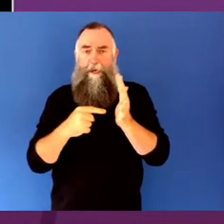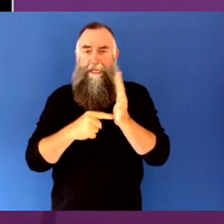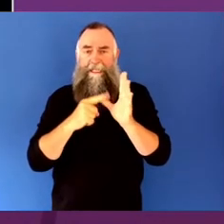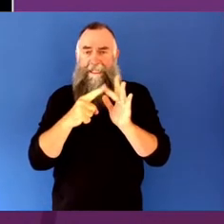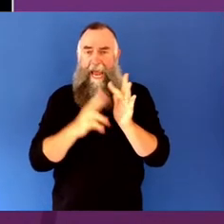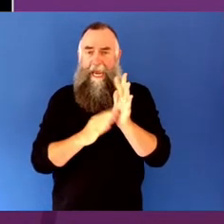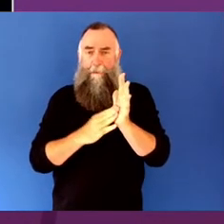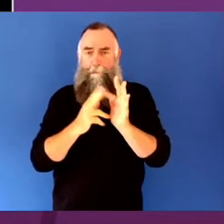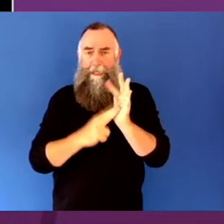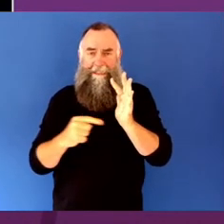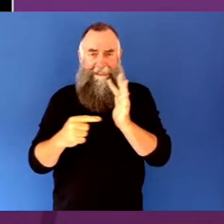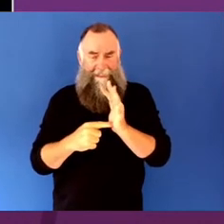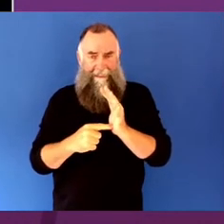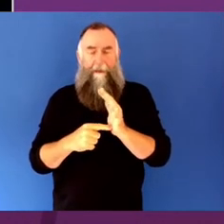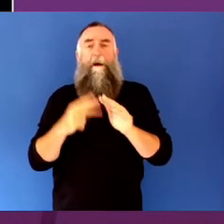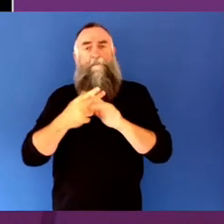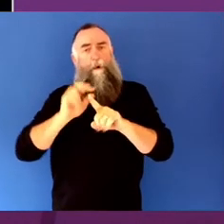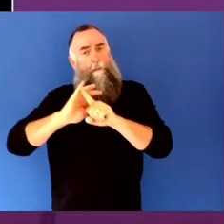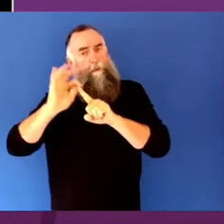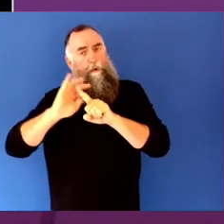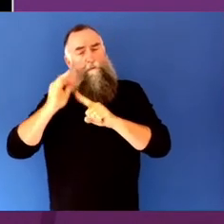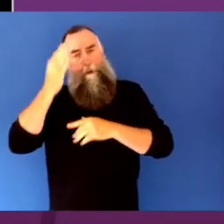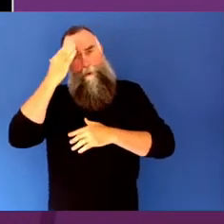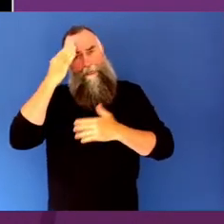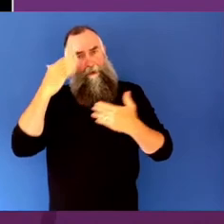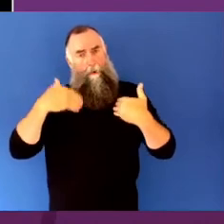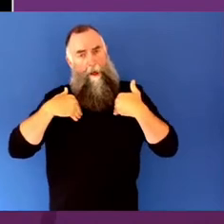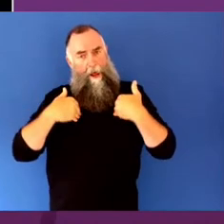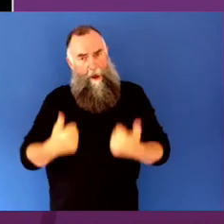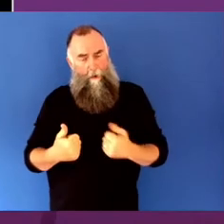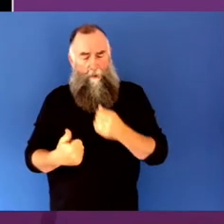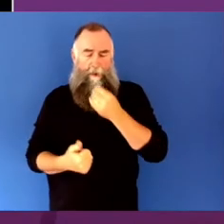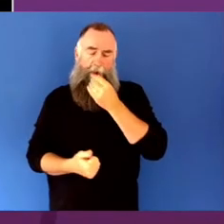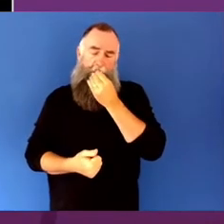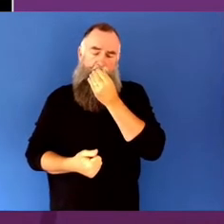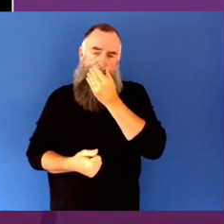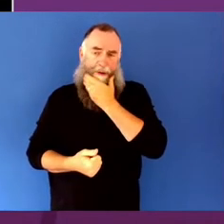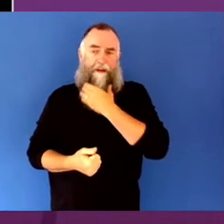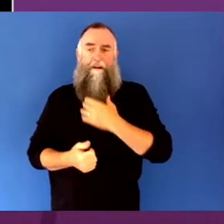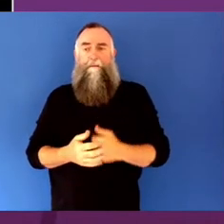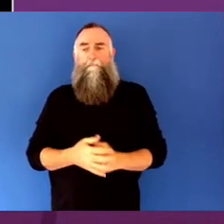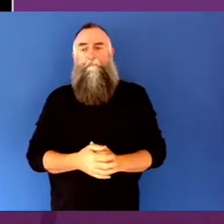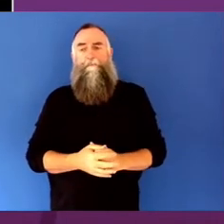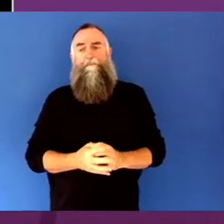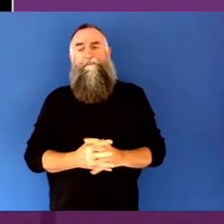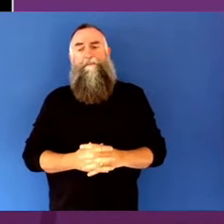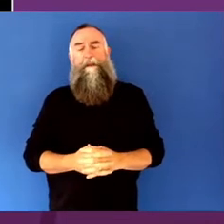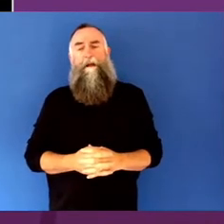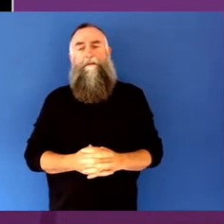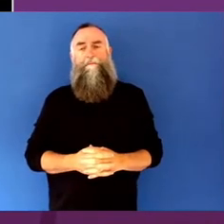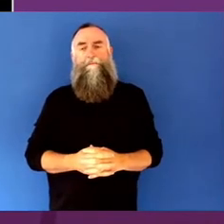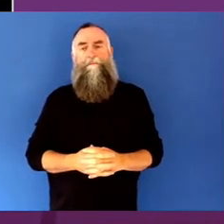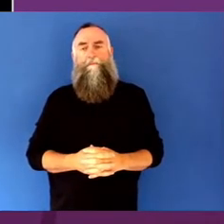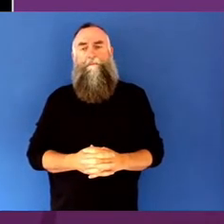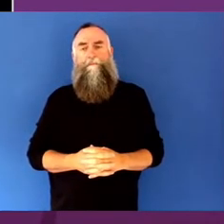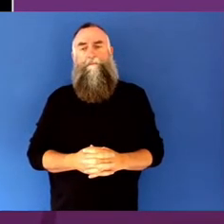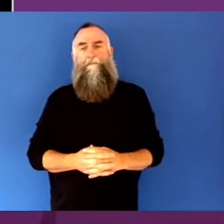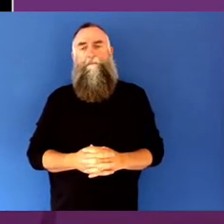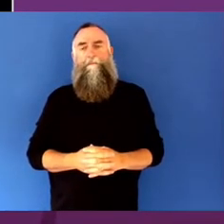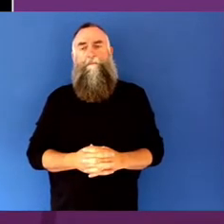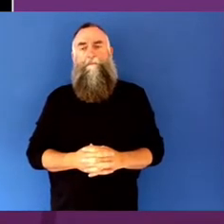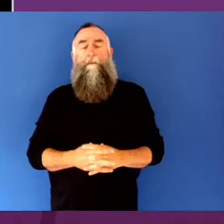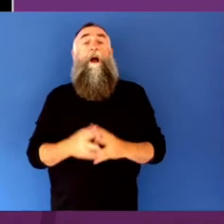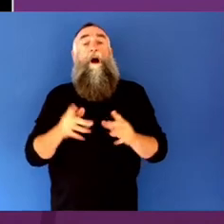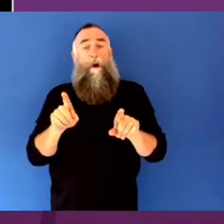audiences. Of course, I do also want to acknowledge that this has been a very tough period for the mental health of